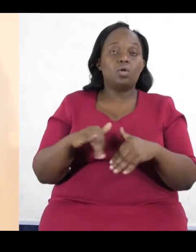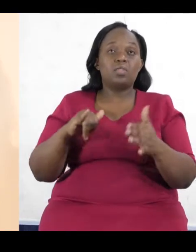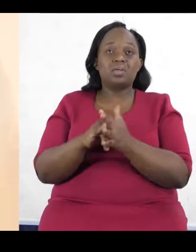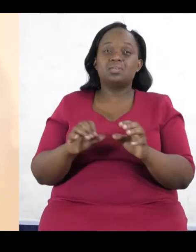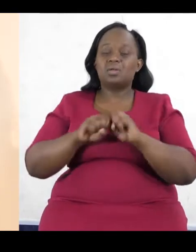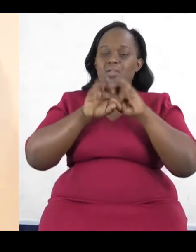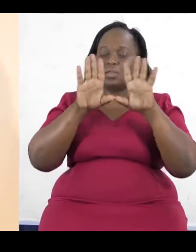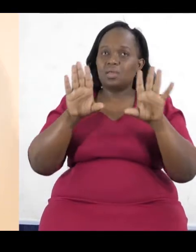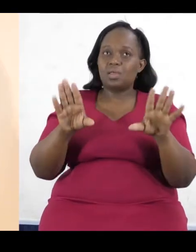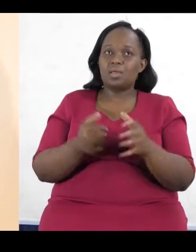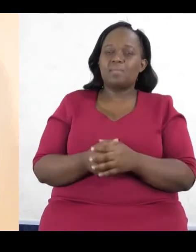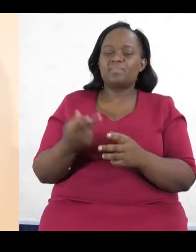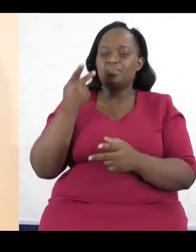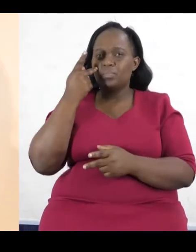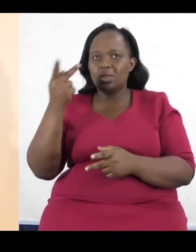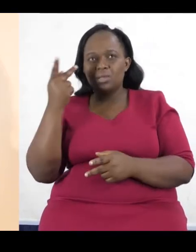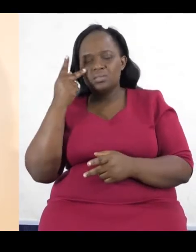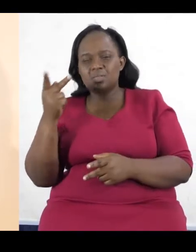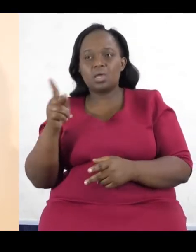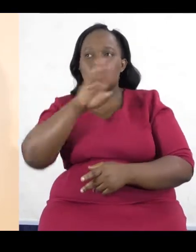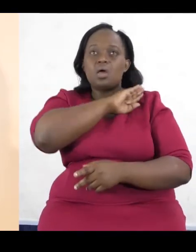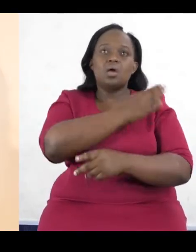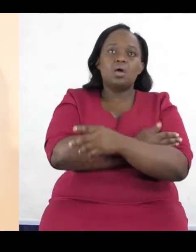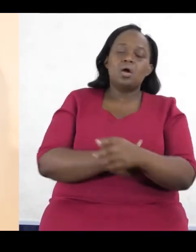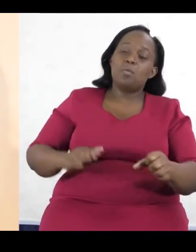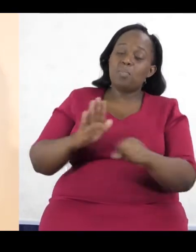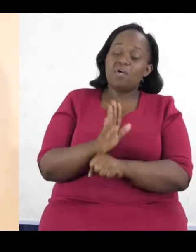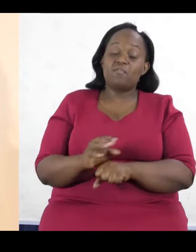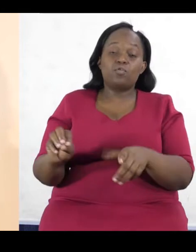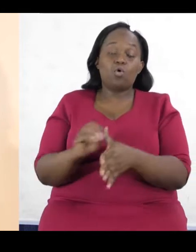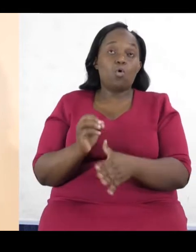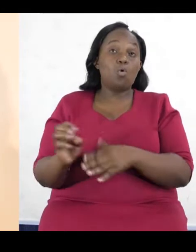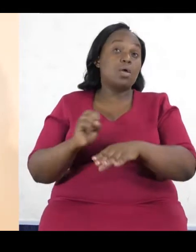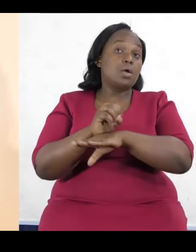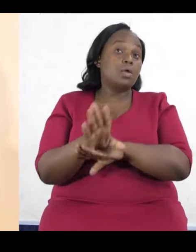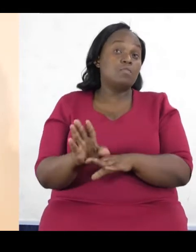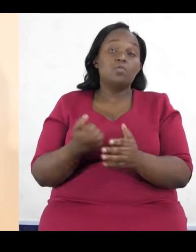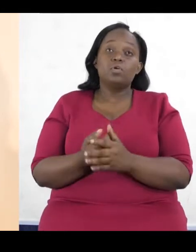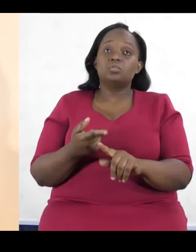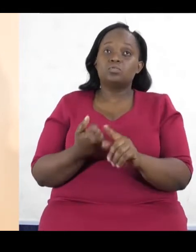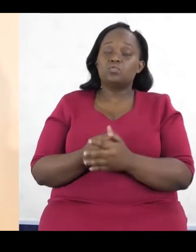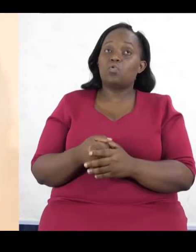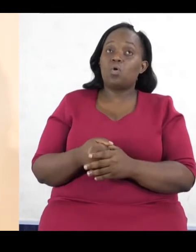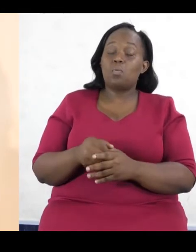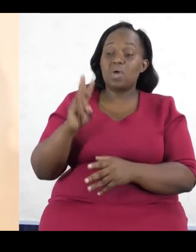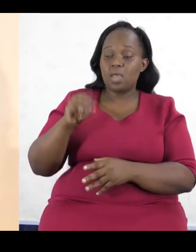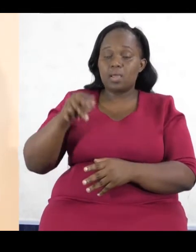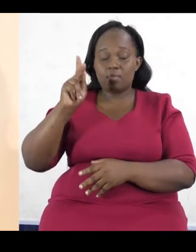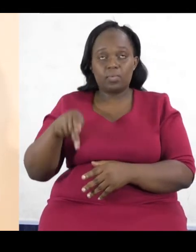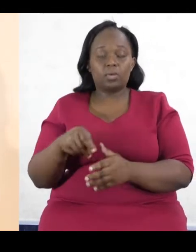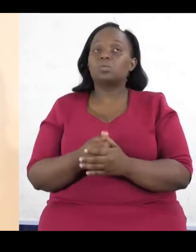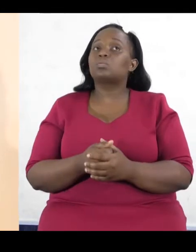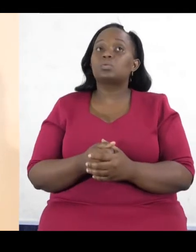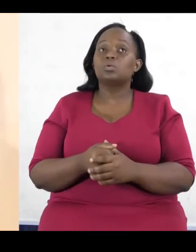really seeing a lot of powerful or a lot of influence that is coming from the members of parliament at